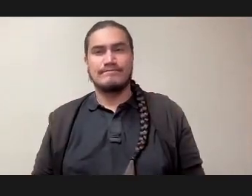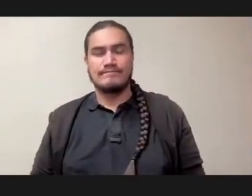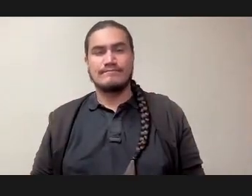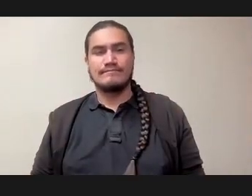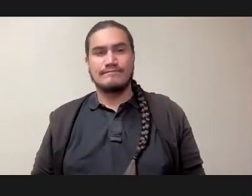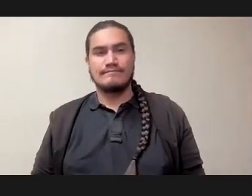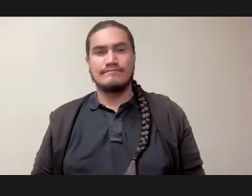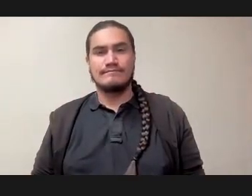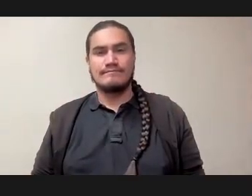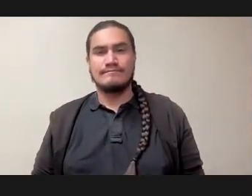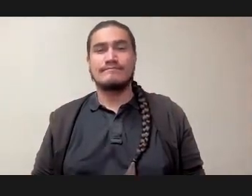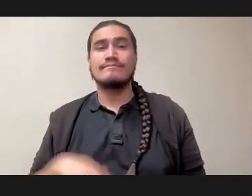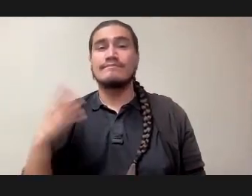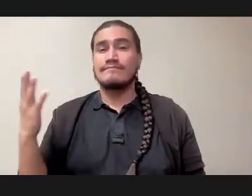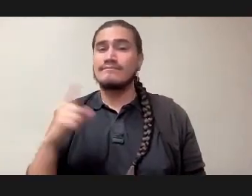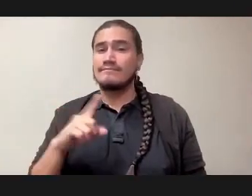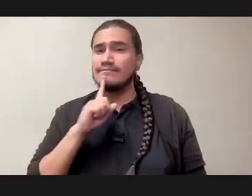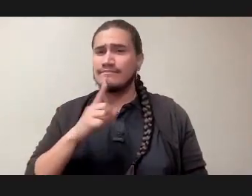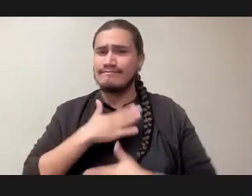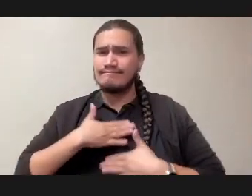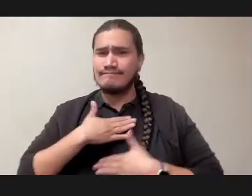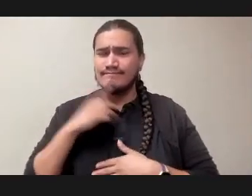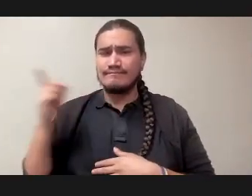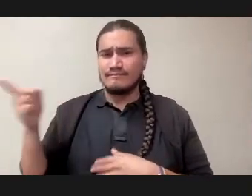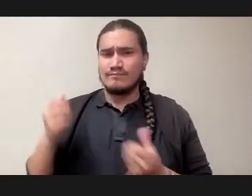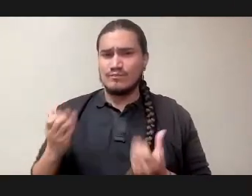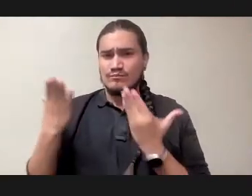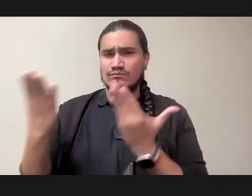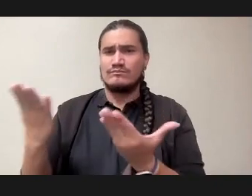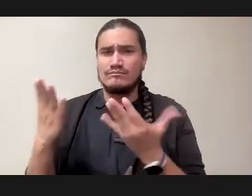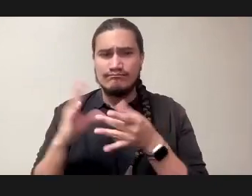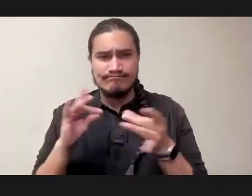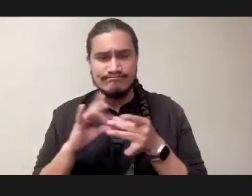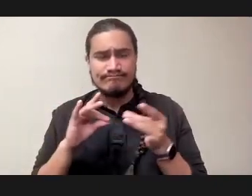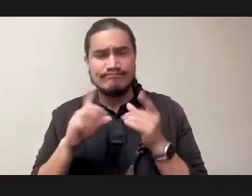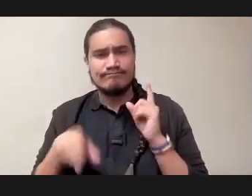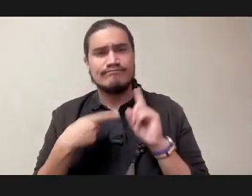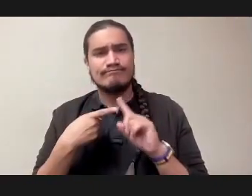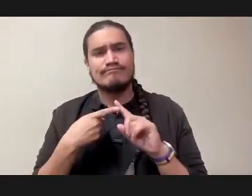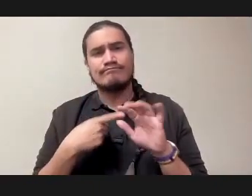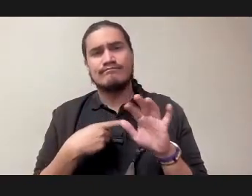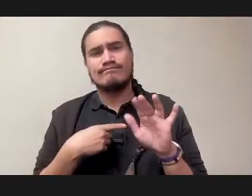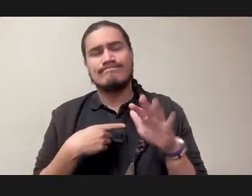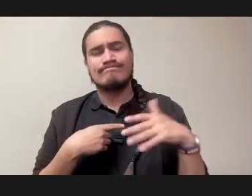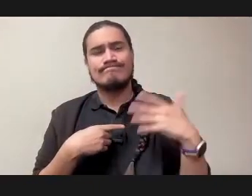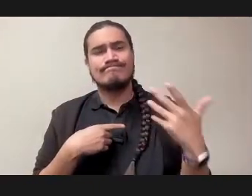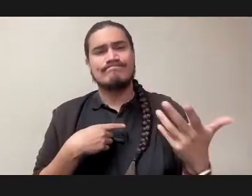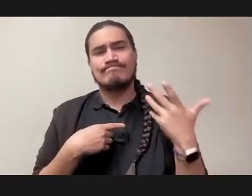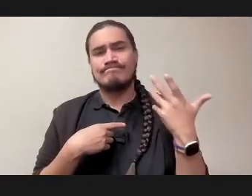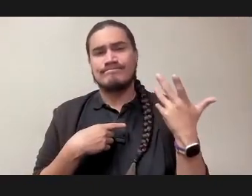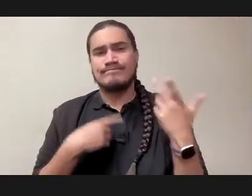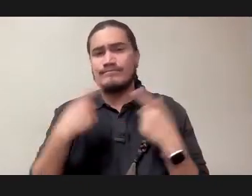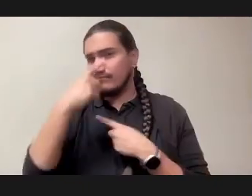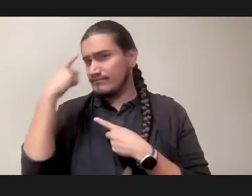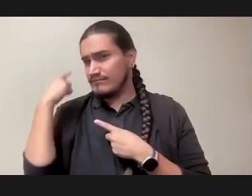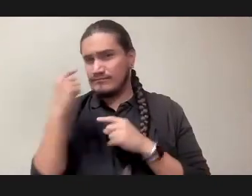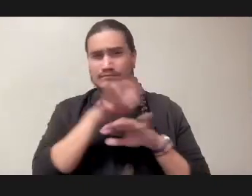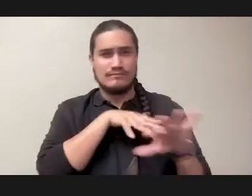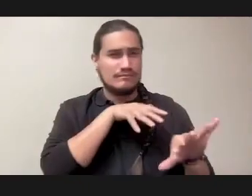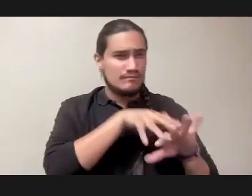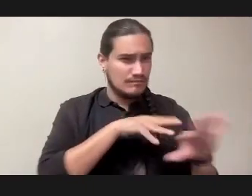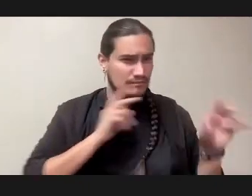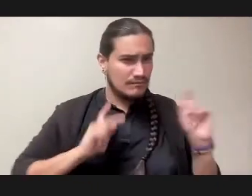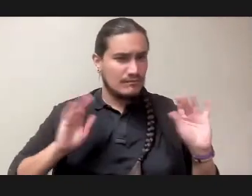Well, I appreciate what you offer about the black and indigenous folks and specific